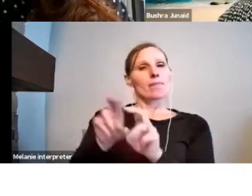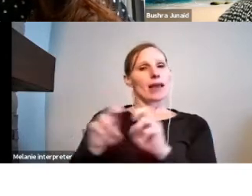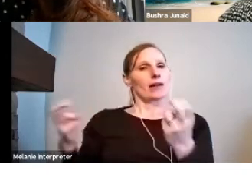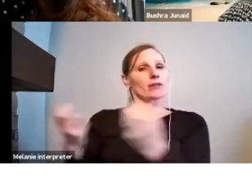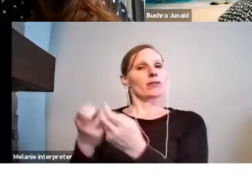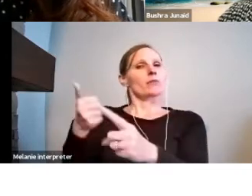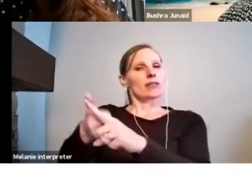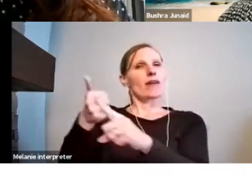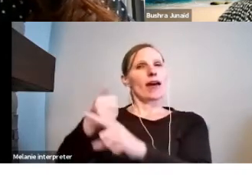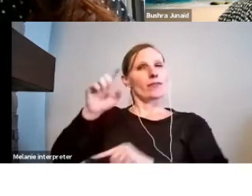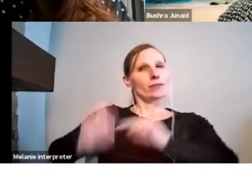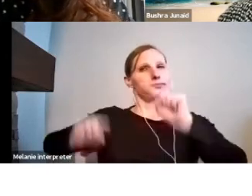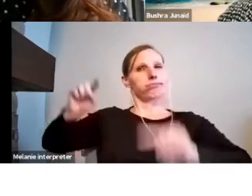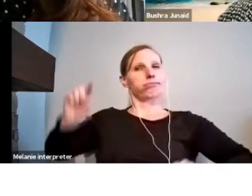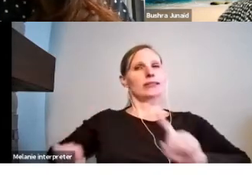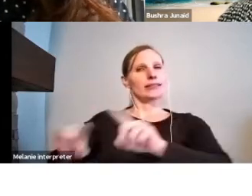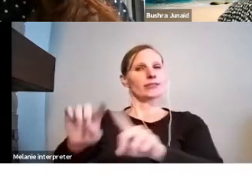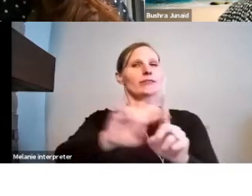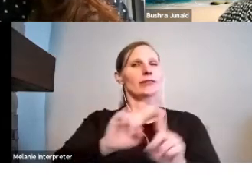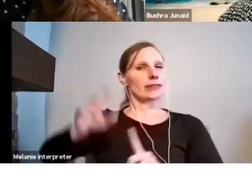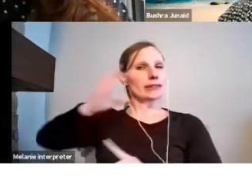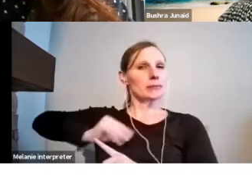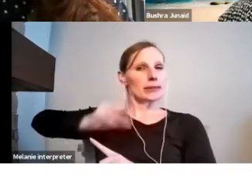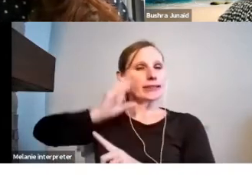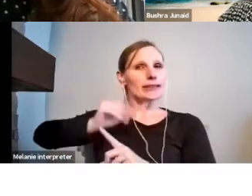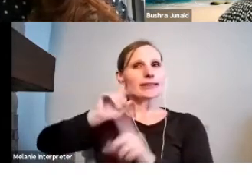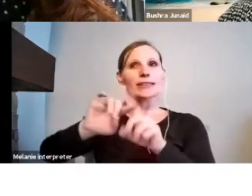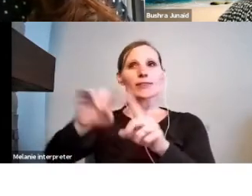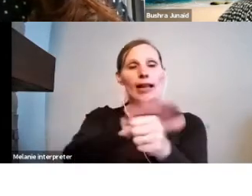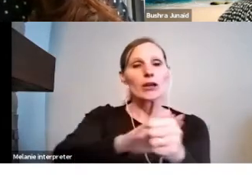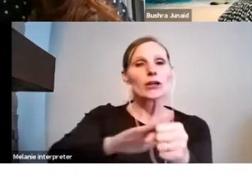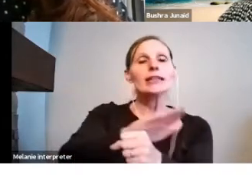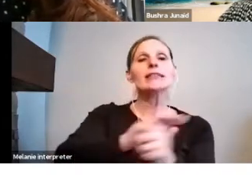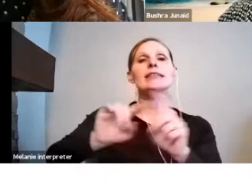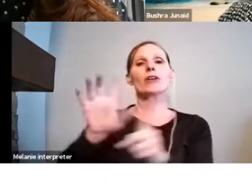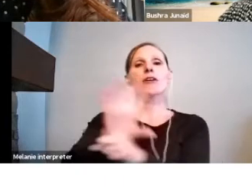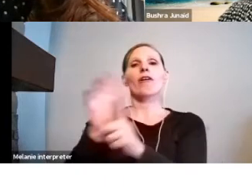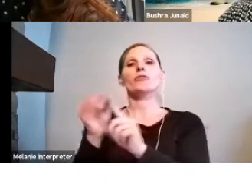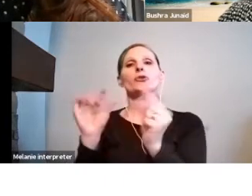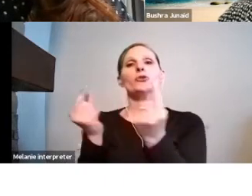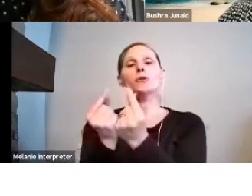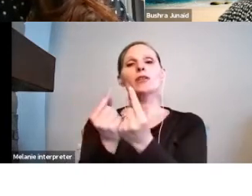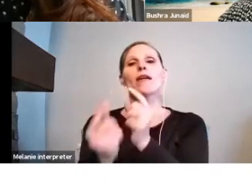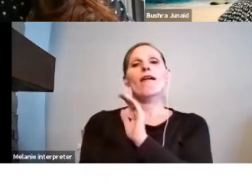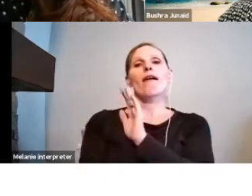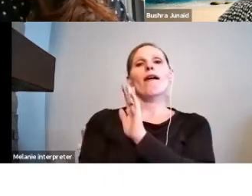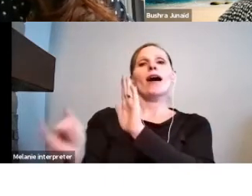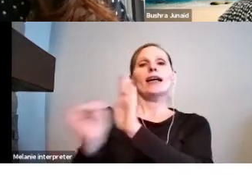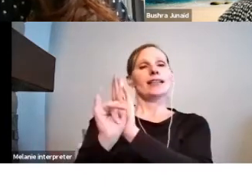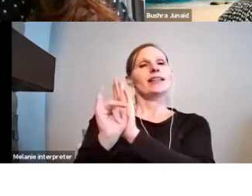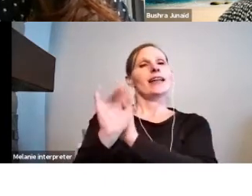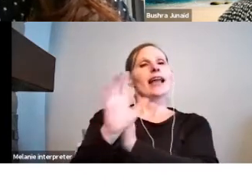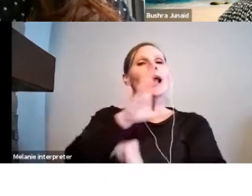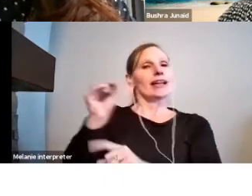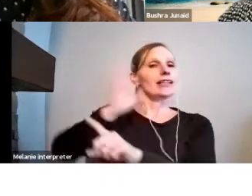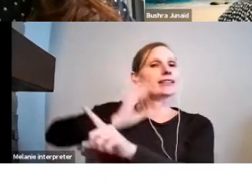makeup of assessors from different geographic regions, cultural groups, identity, and experiences.